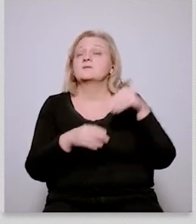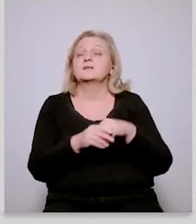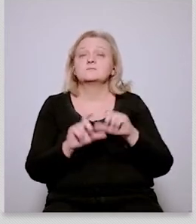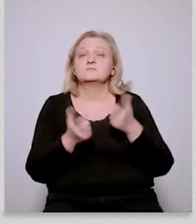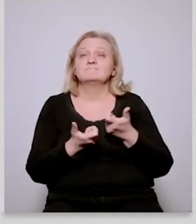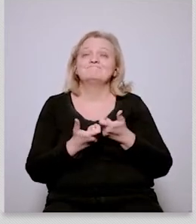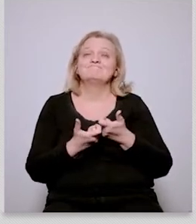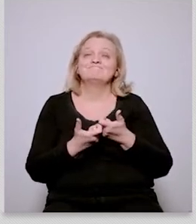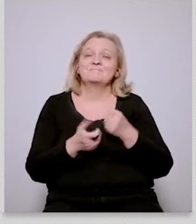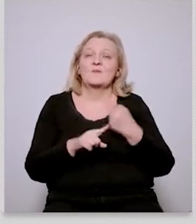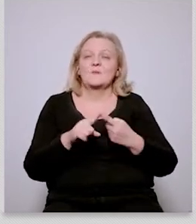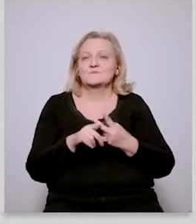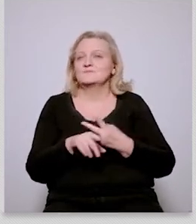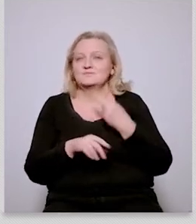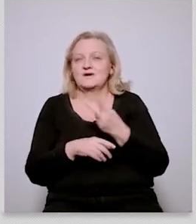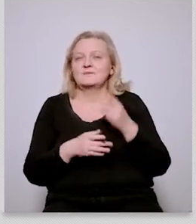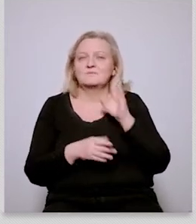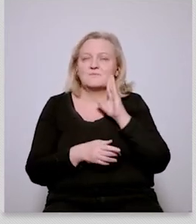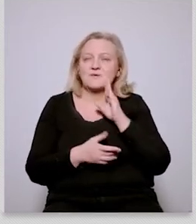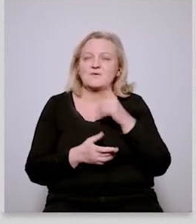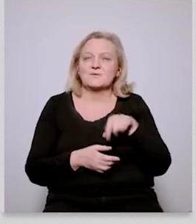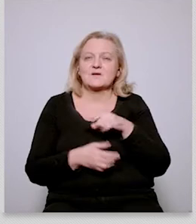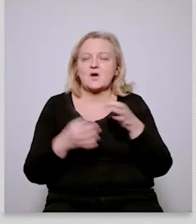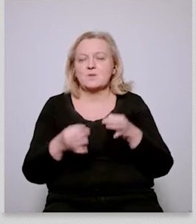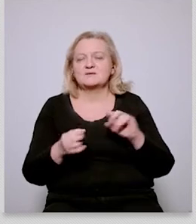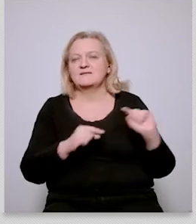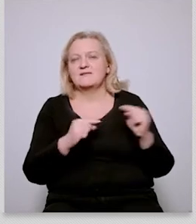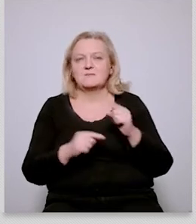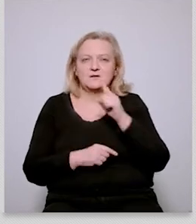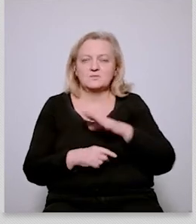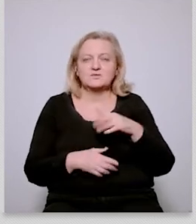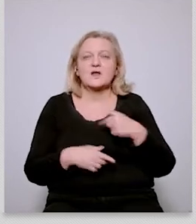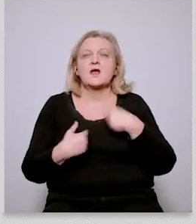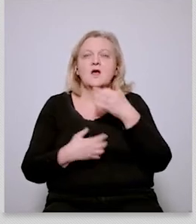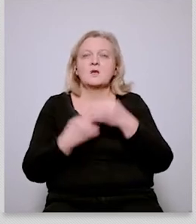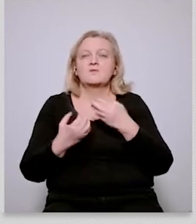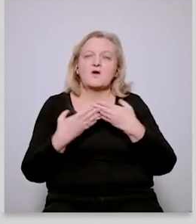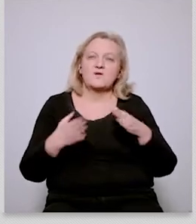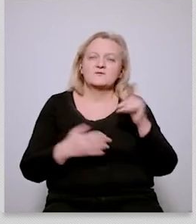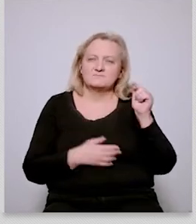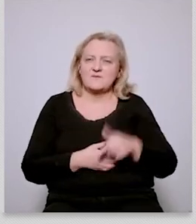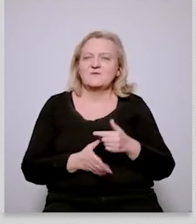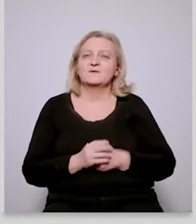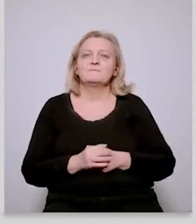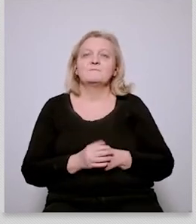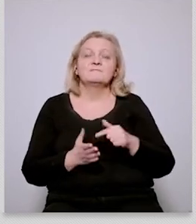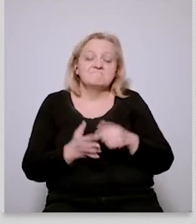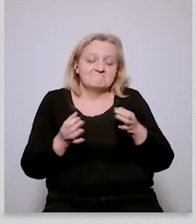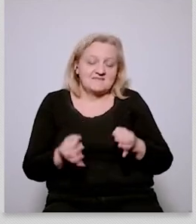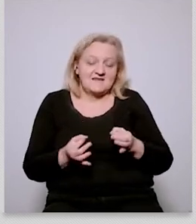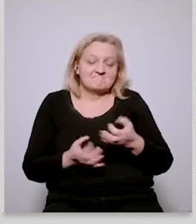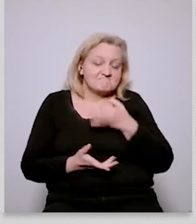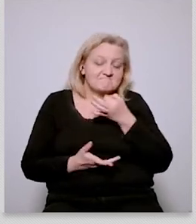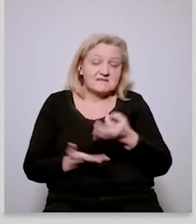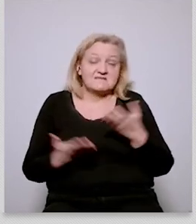should be able to to point that out and to say it now the question is i mean of course how did the general population feel